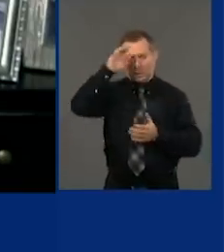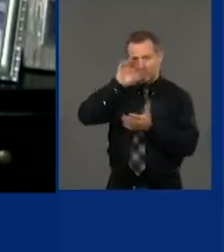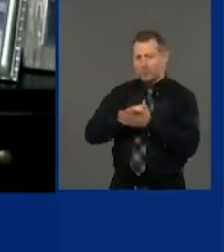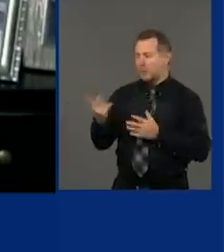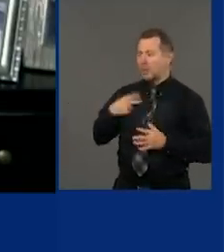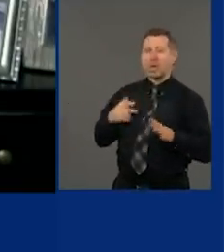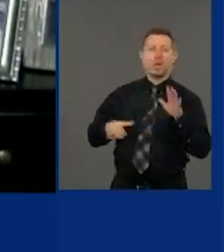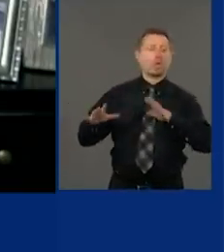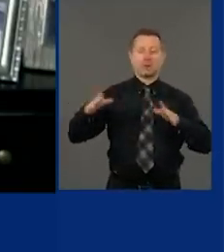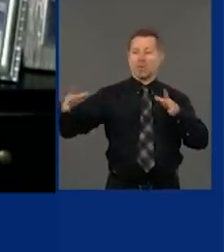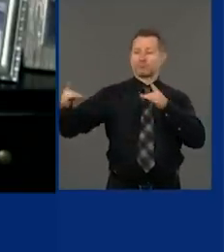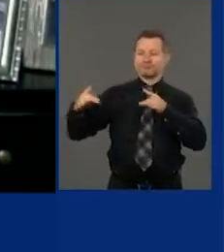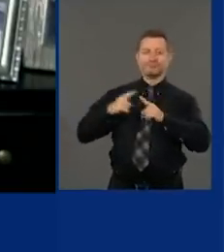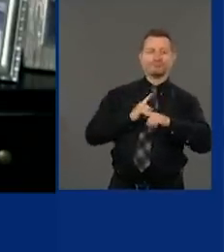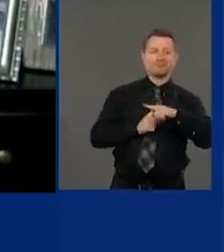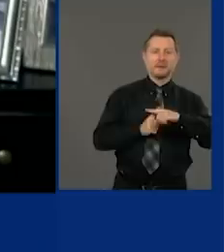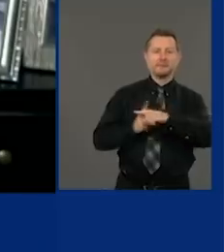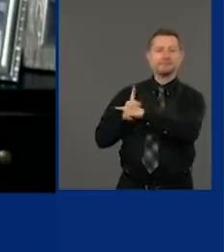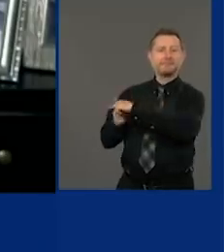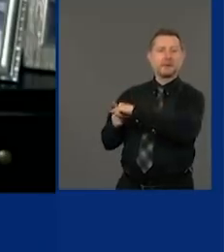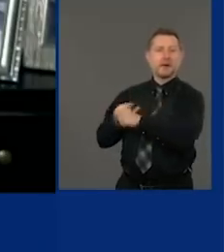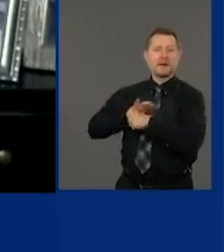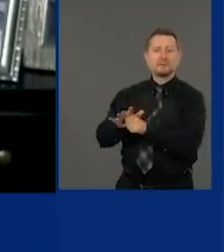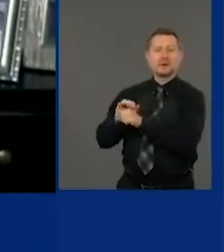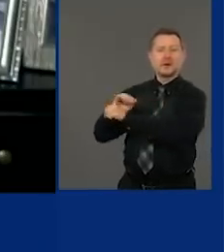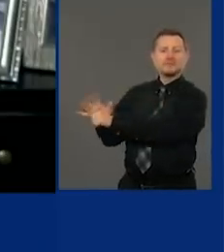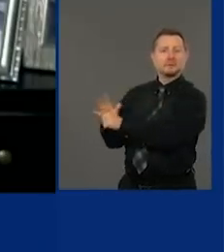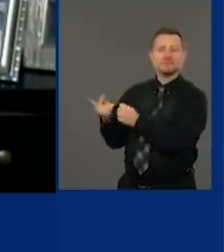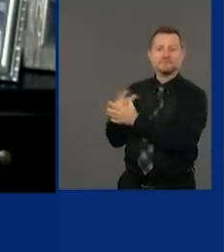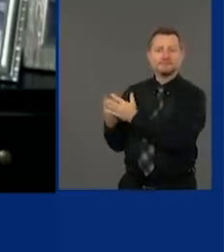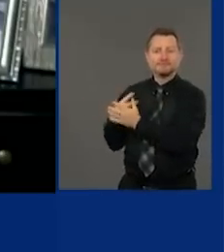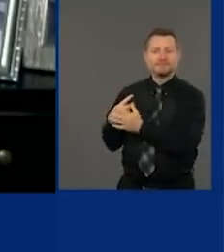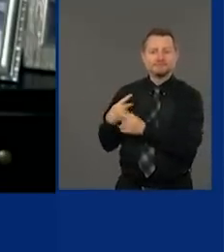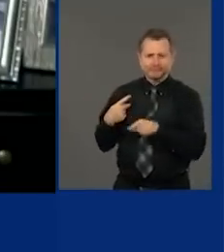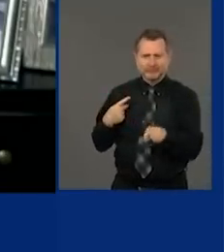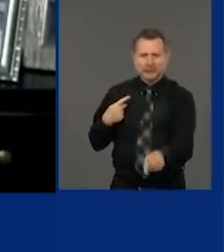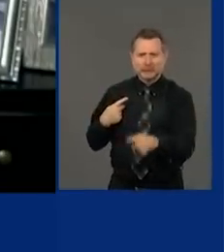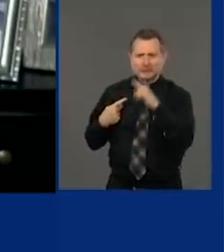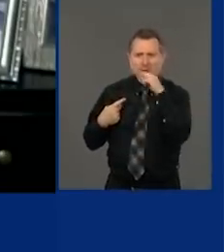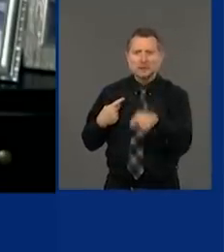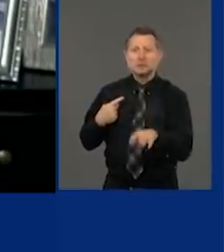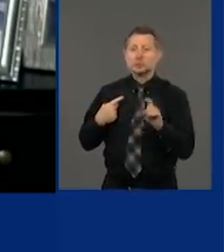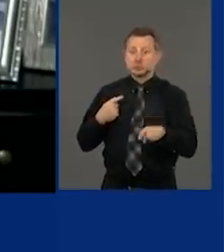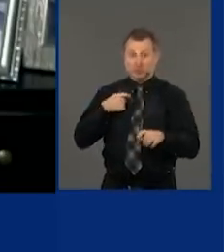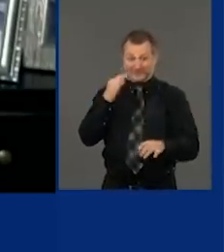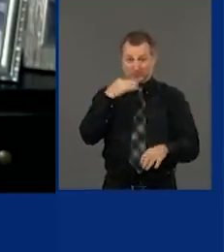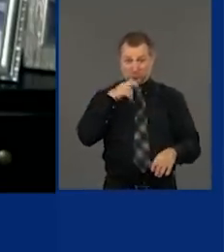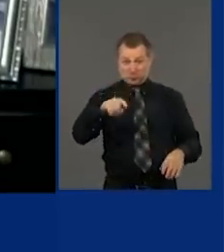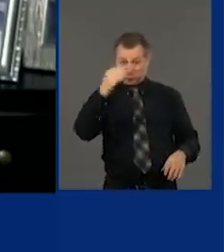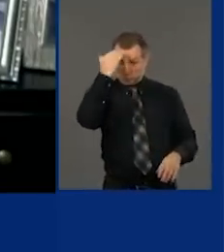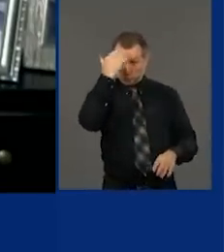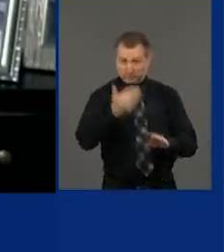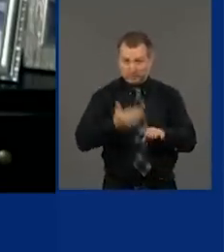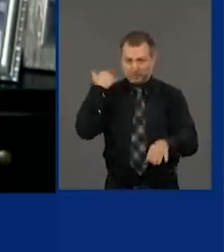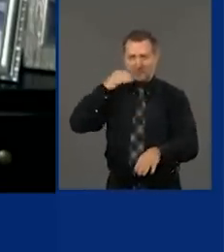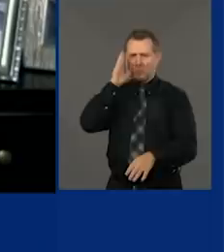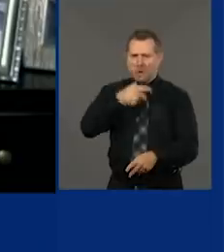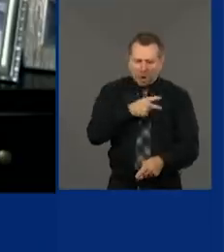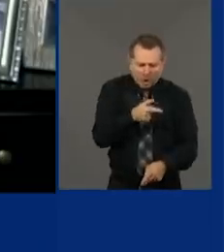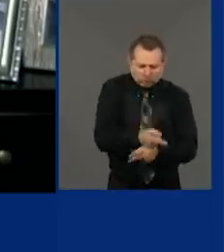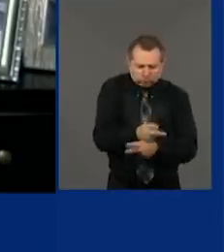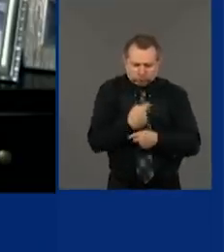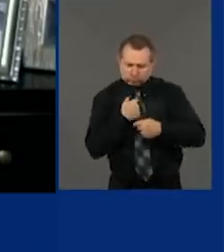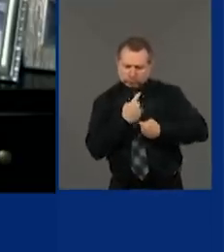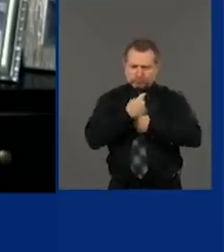COVID unnecessarily, I would imagine, because we would have taken precautions to protect ourselves. Thankfully,